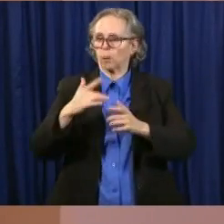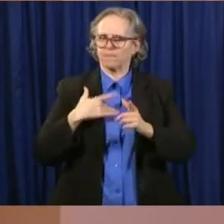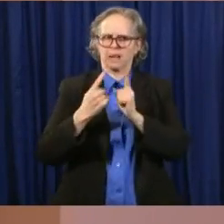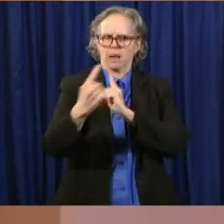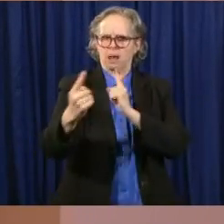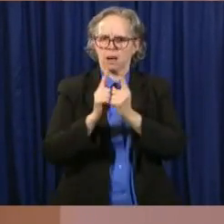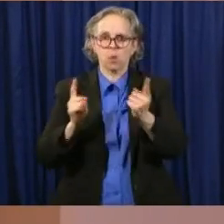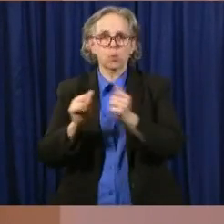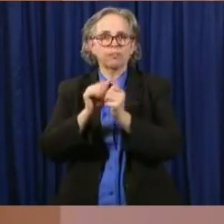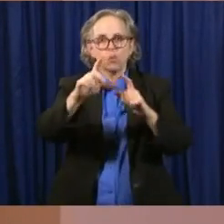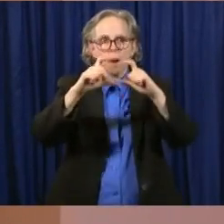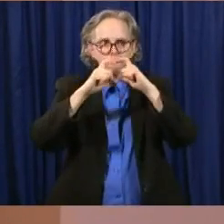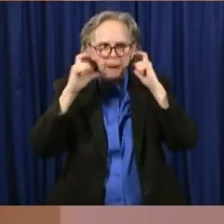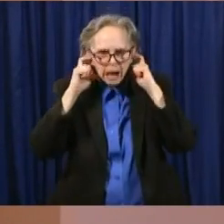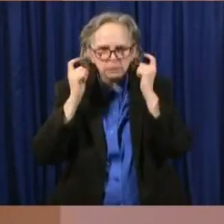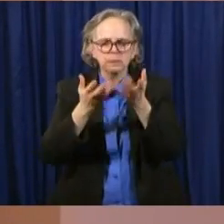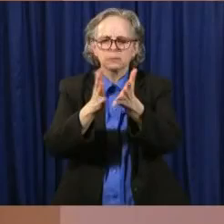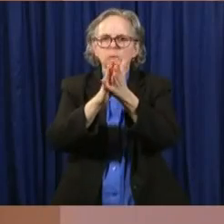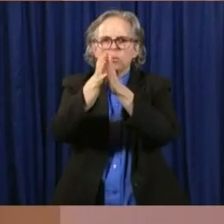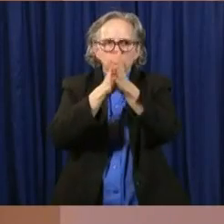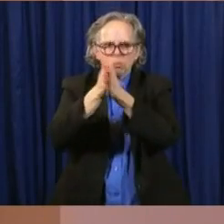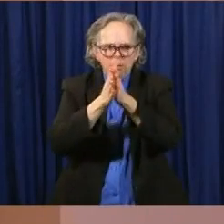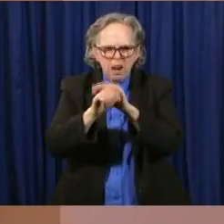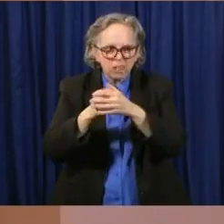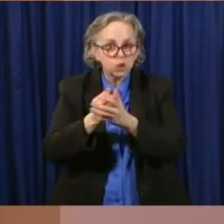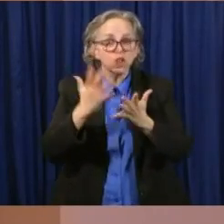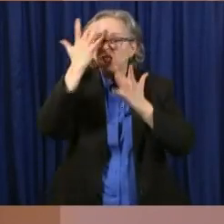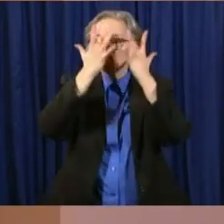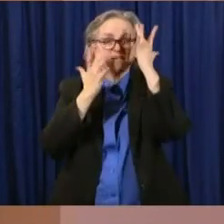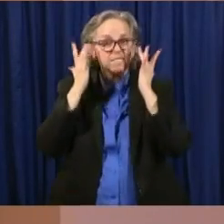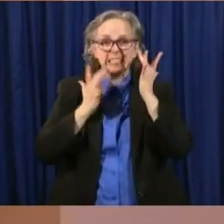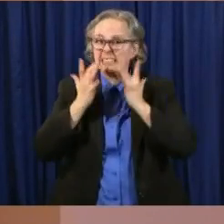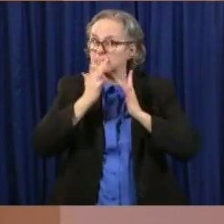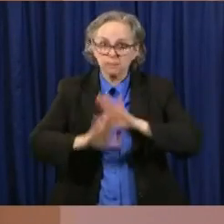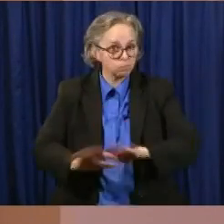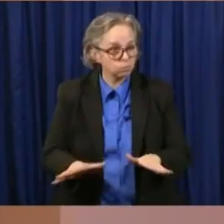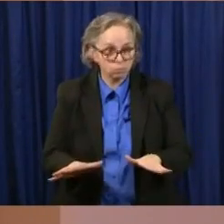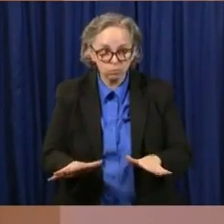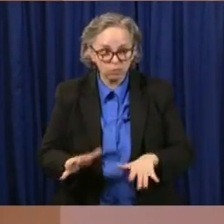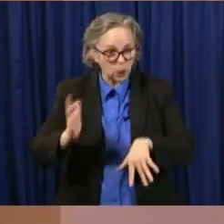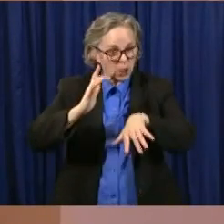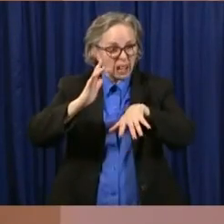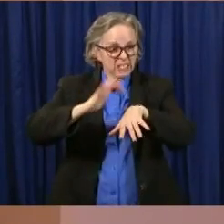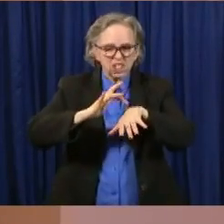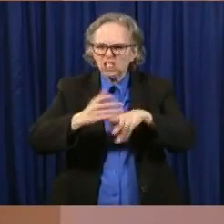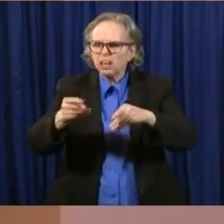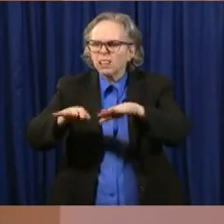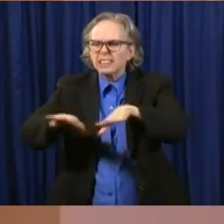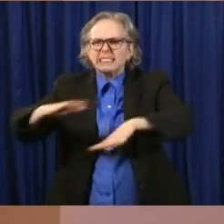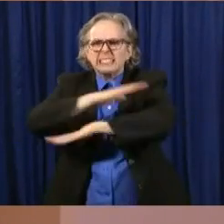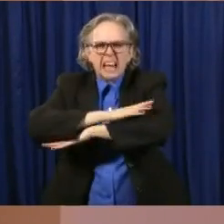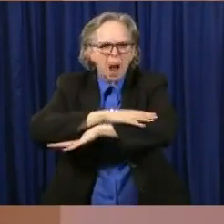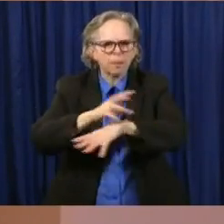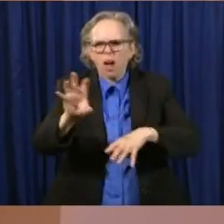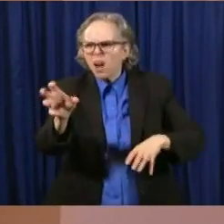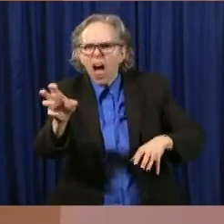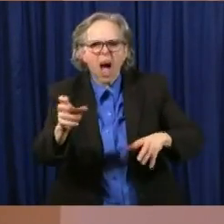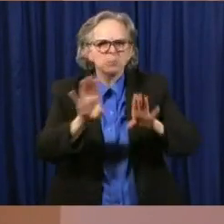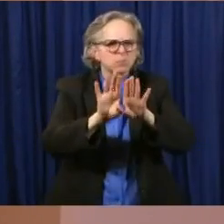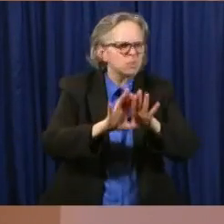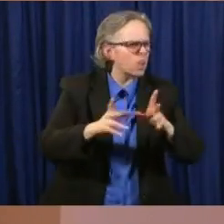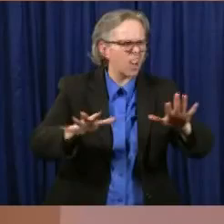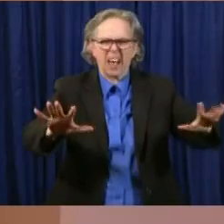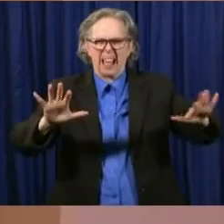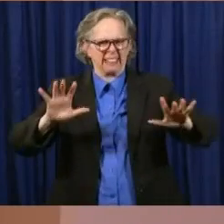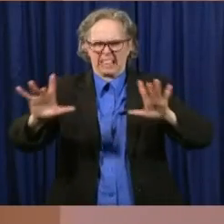hands, by not touching our face, by, you know, not touching things in common areas or congregating around other people. So those are the things that